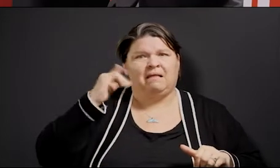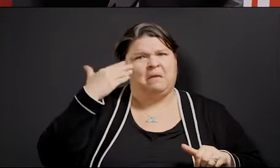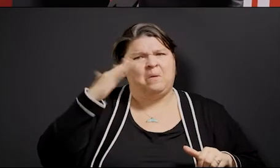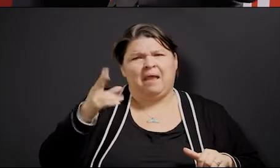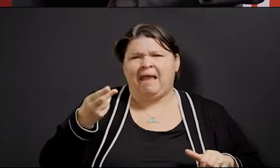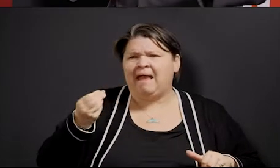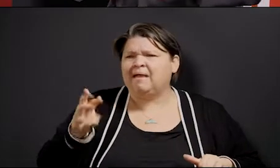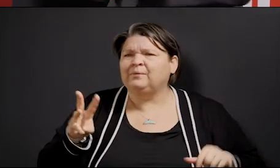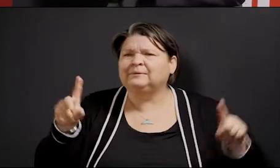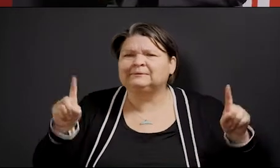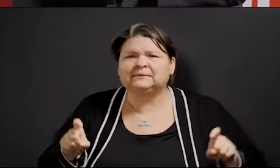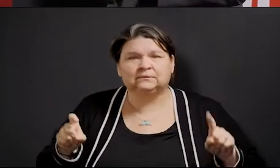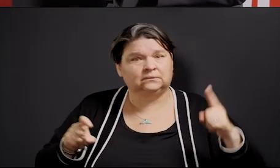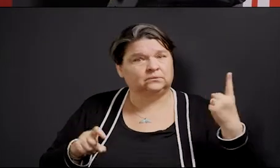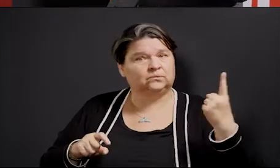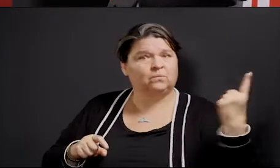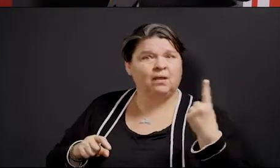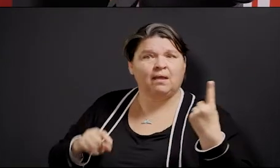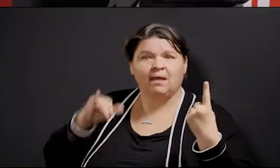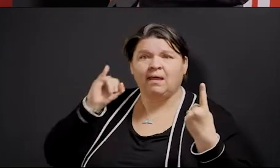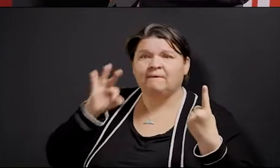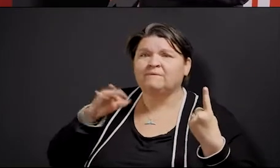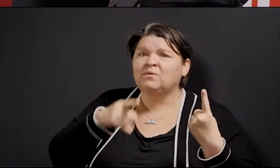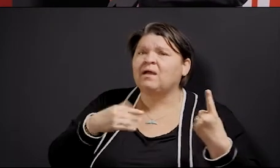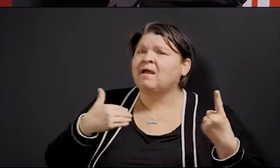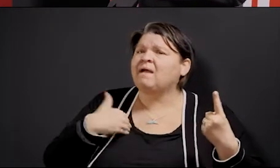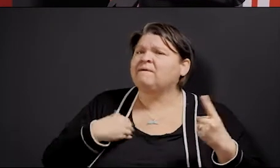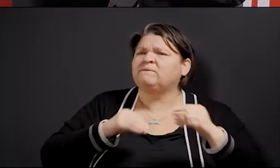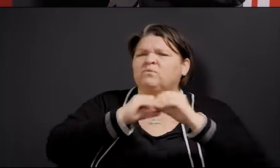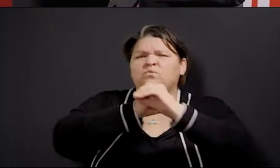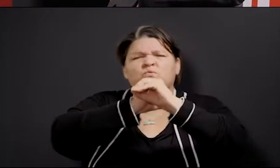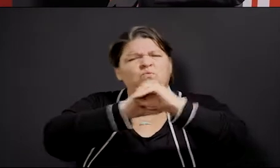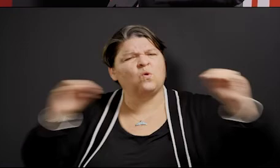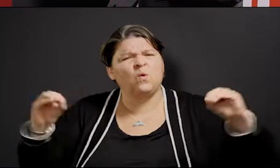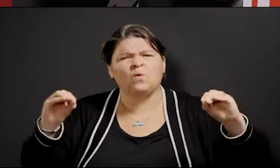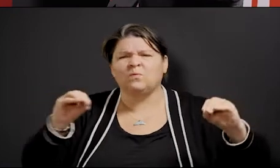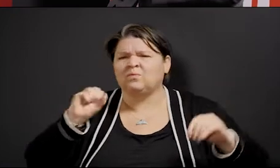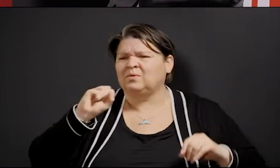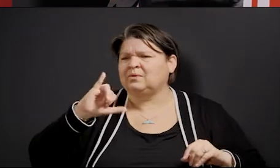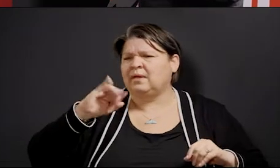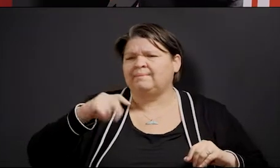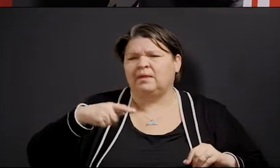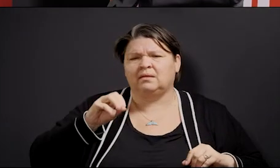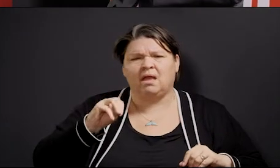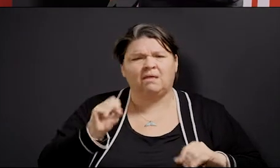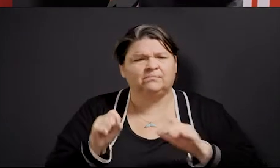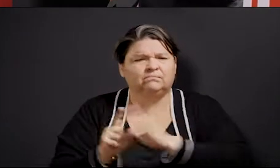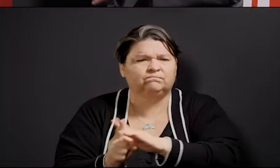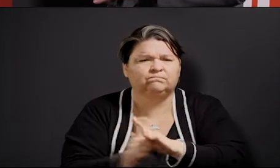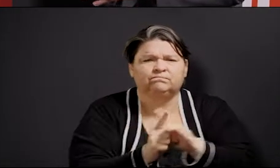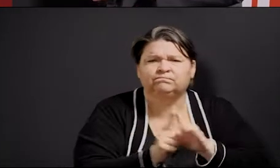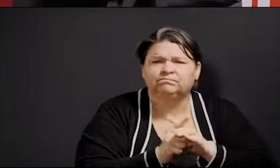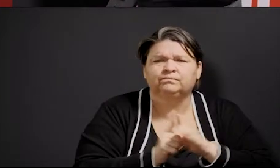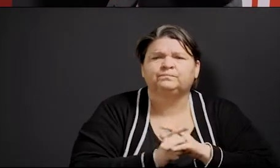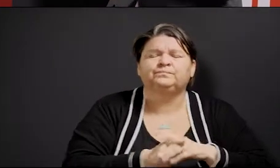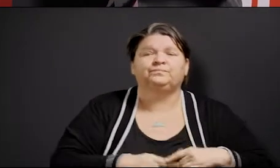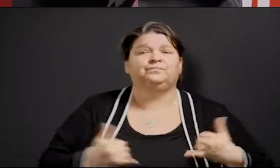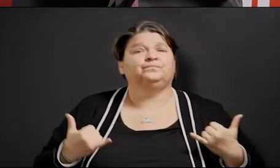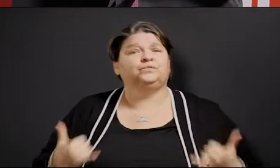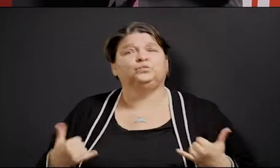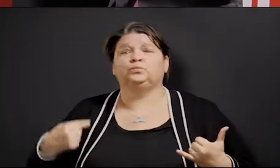if you don't have any symptoms at all. So our testing is going to be symptom-based testing.